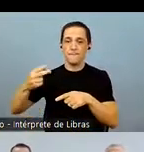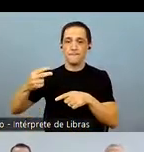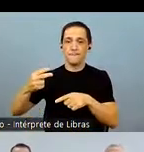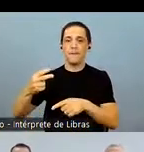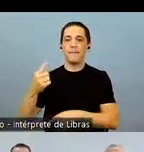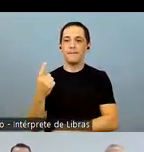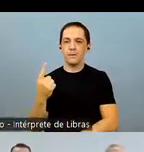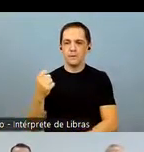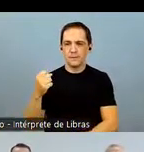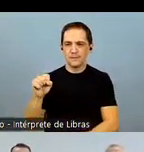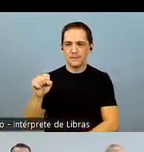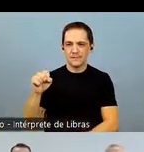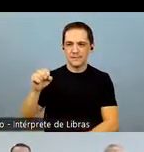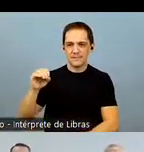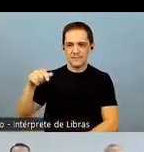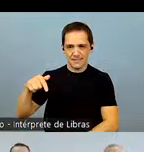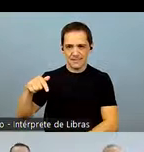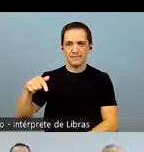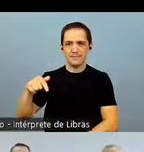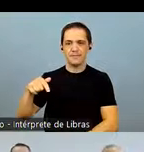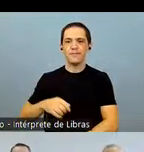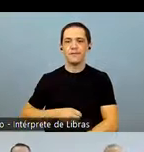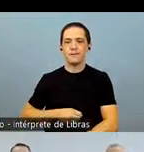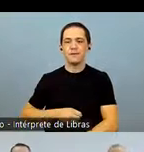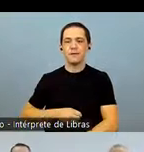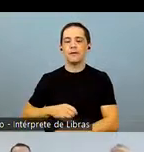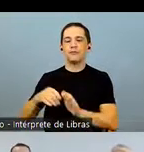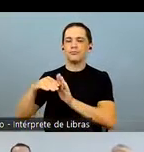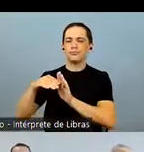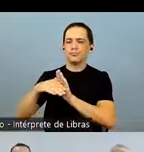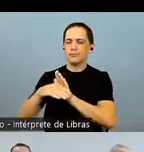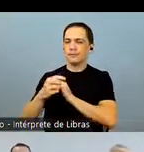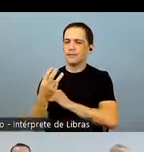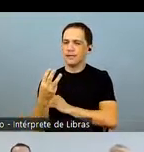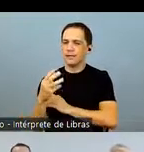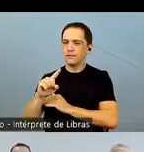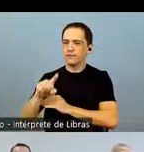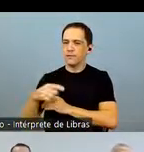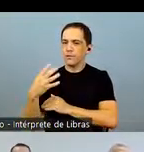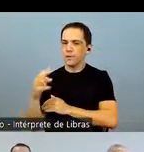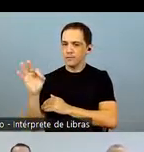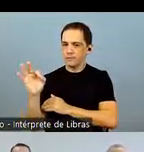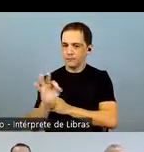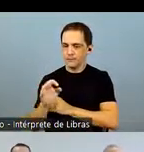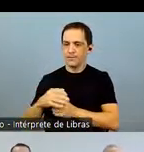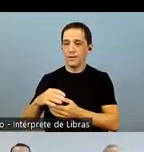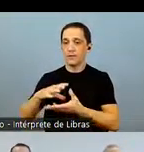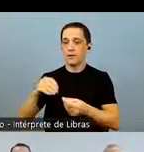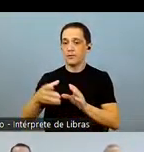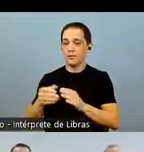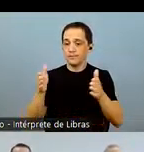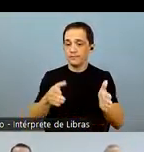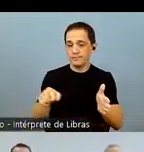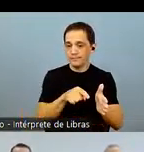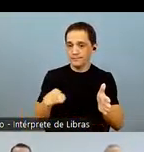,871 kilos per hectare to 1,807, 3